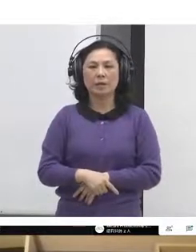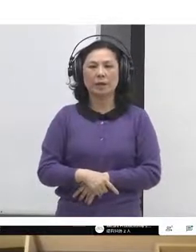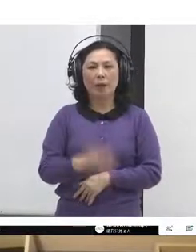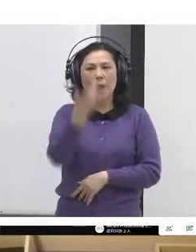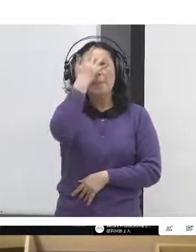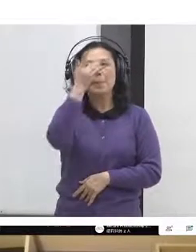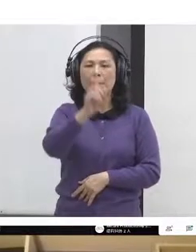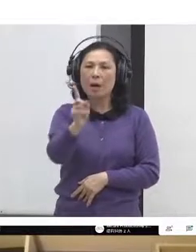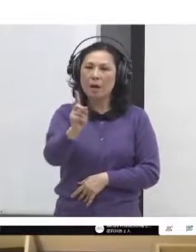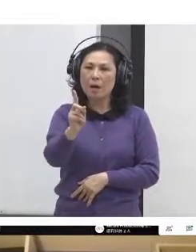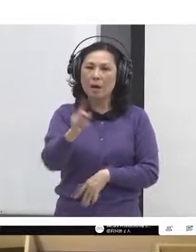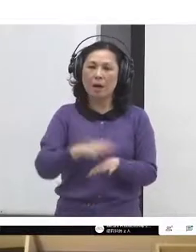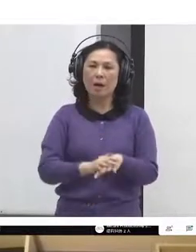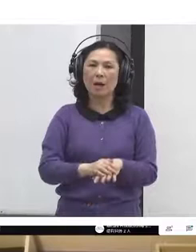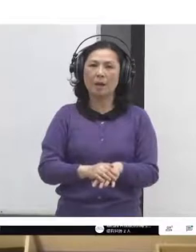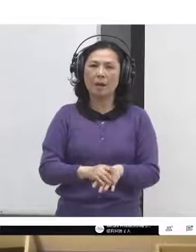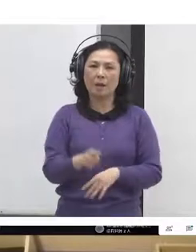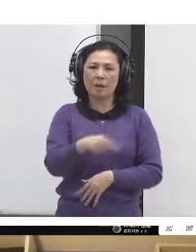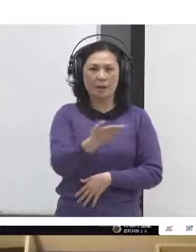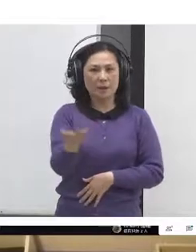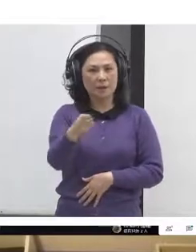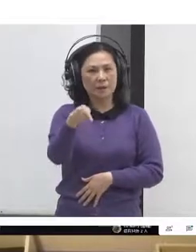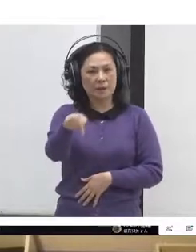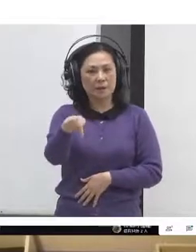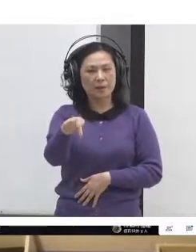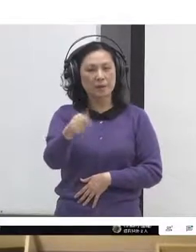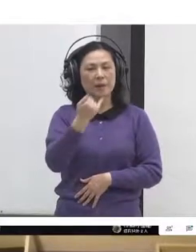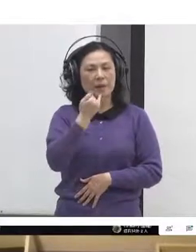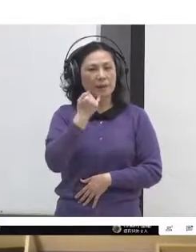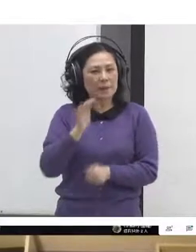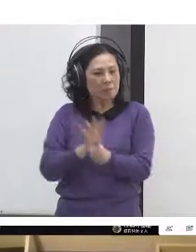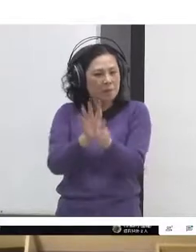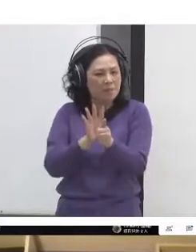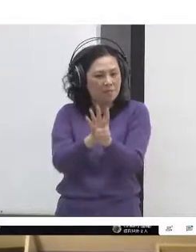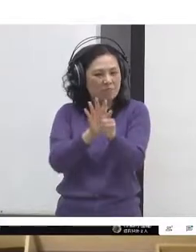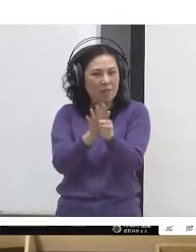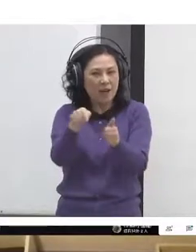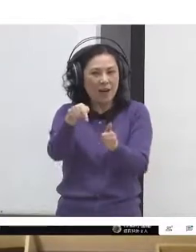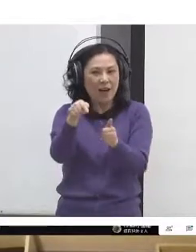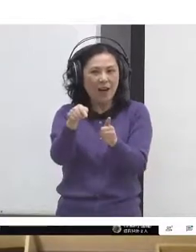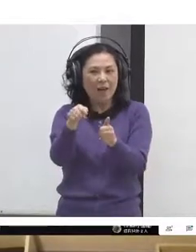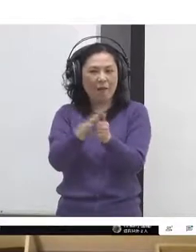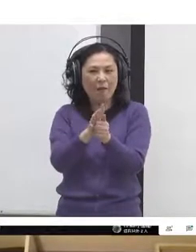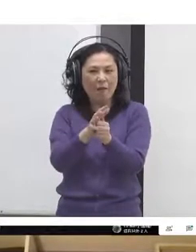and an army of facilitators to address this challenge? Next slide, please.